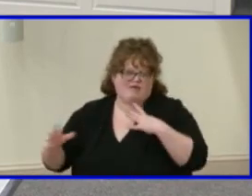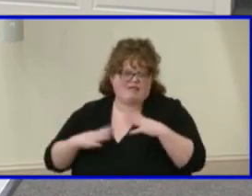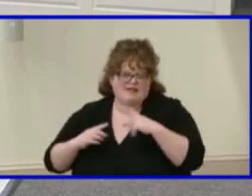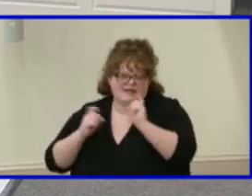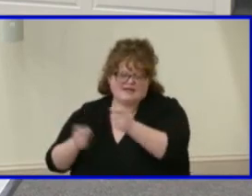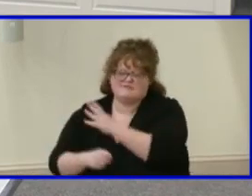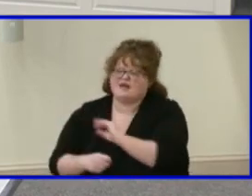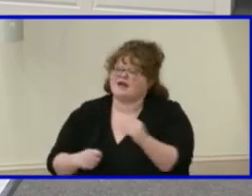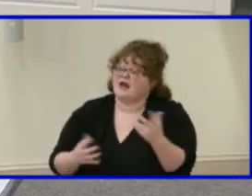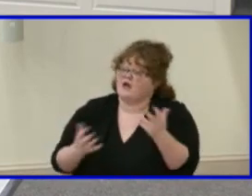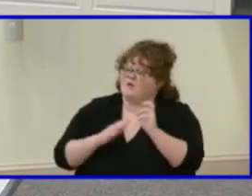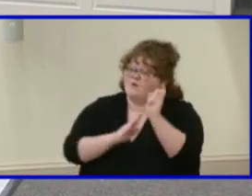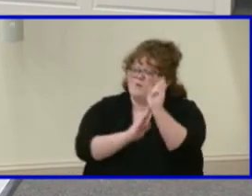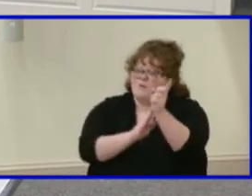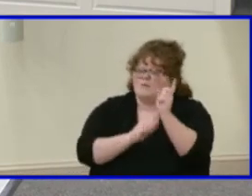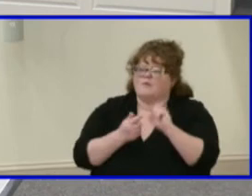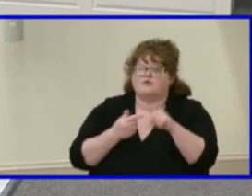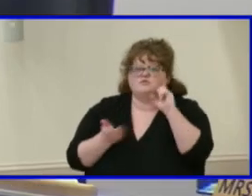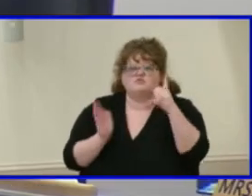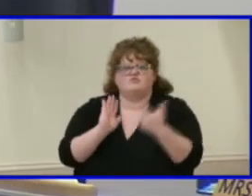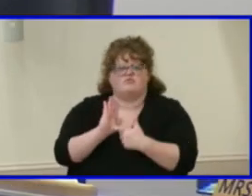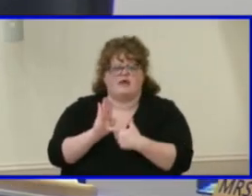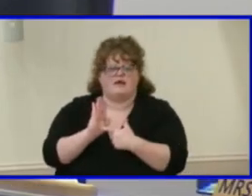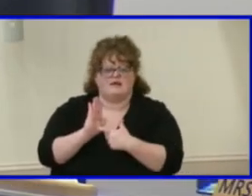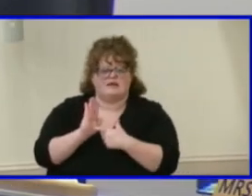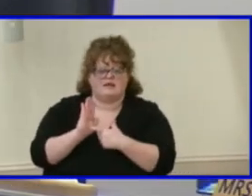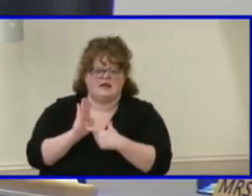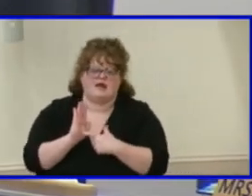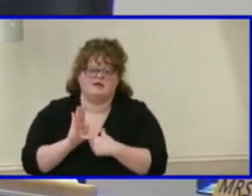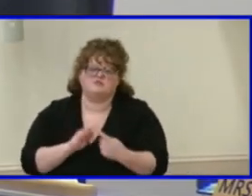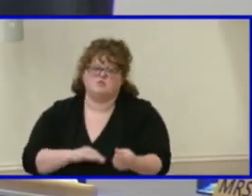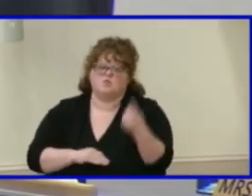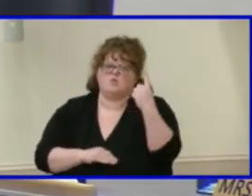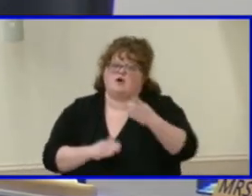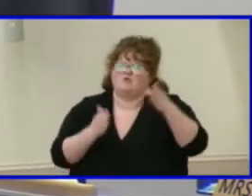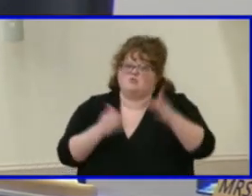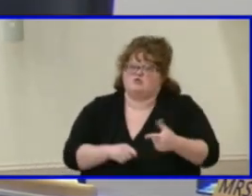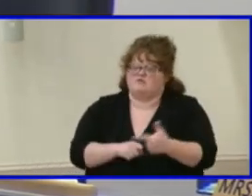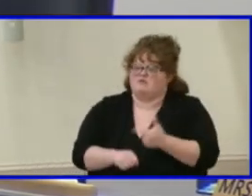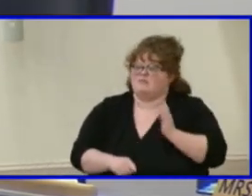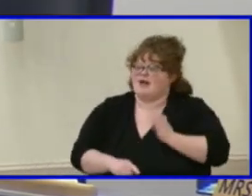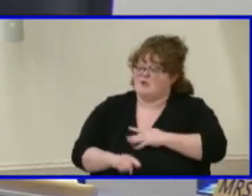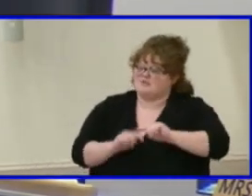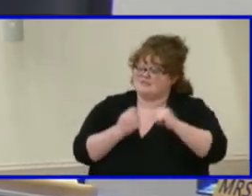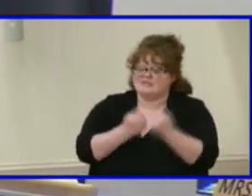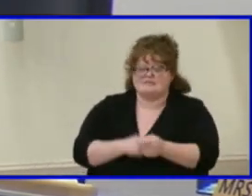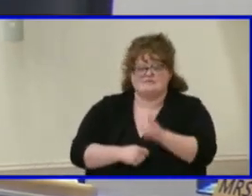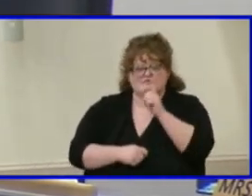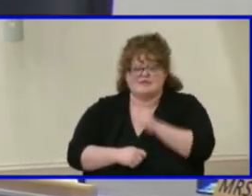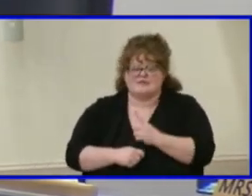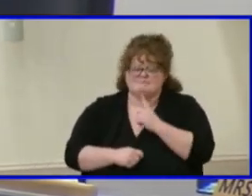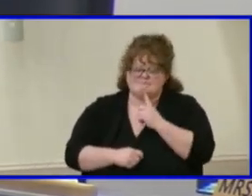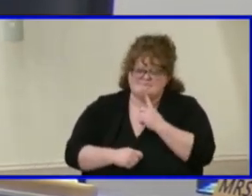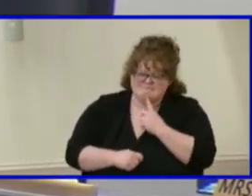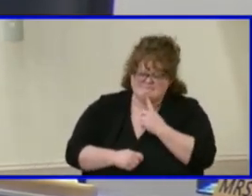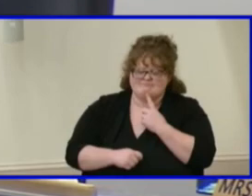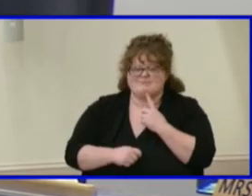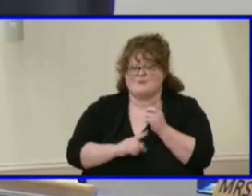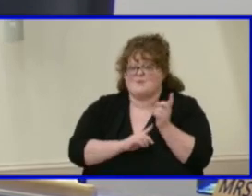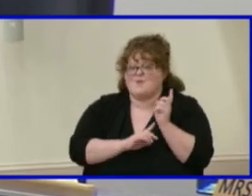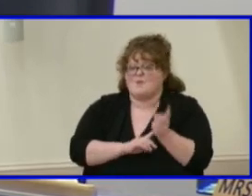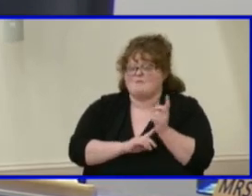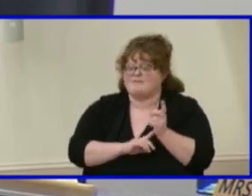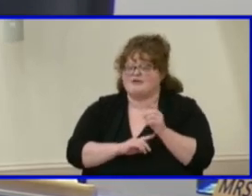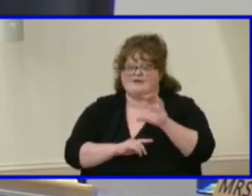would like to take a moment to recognize a member of our team, sort of a bittersweet moment for us all. Mr. Chris